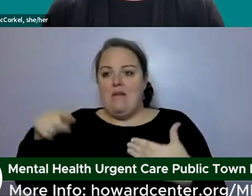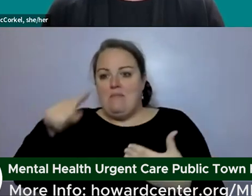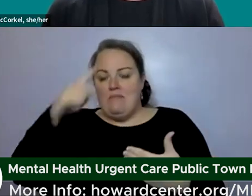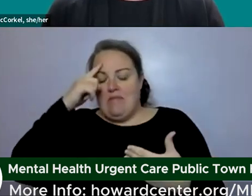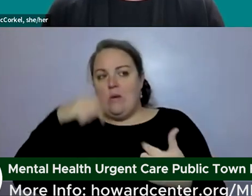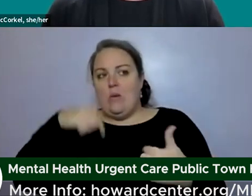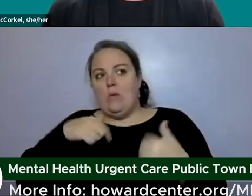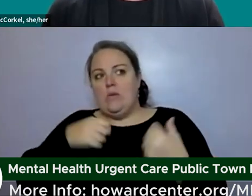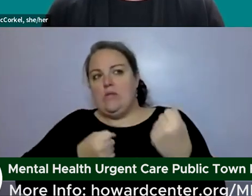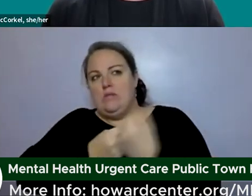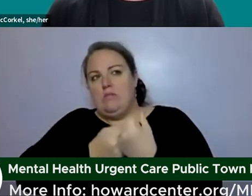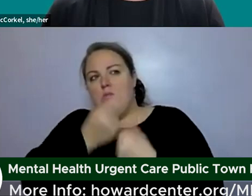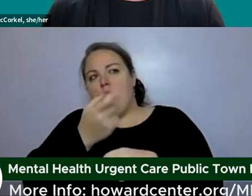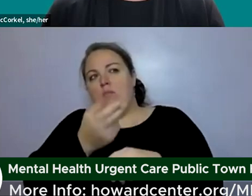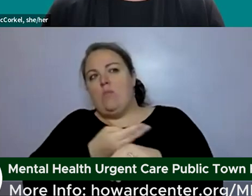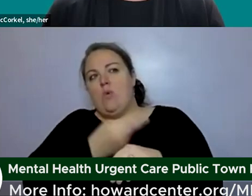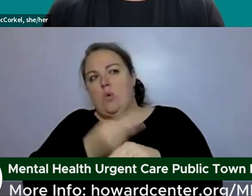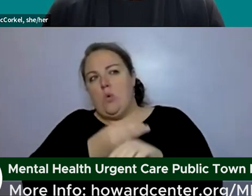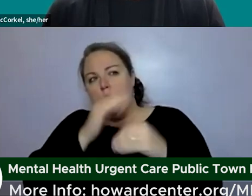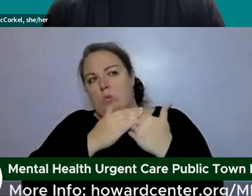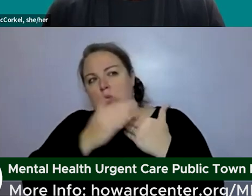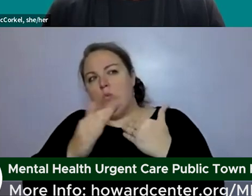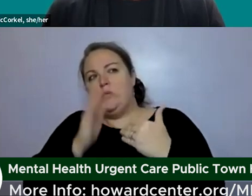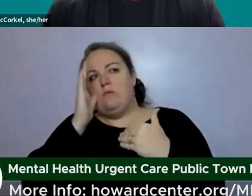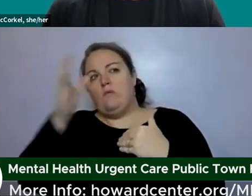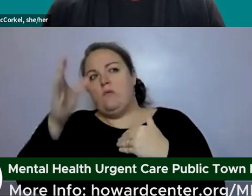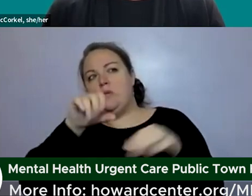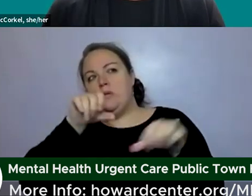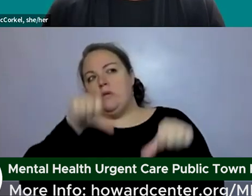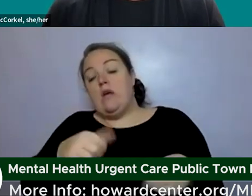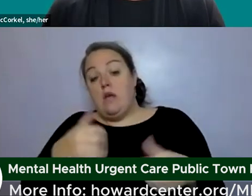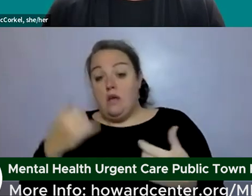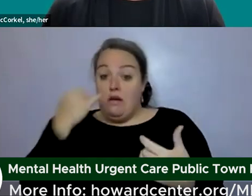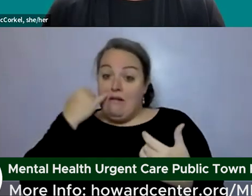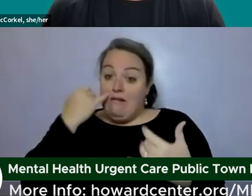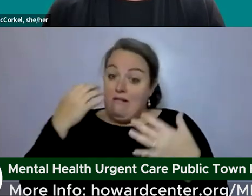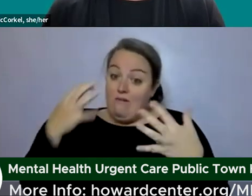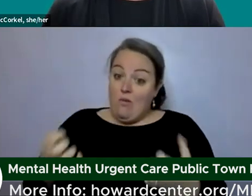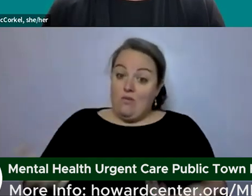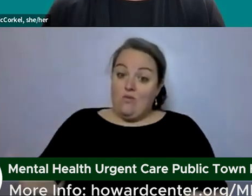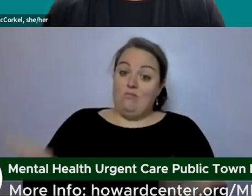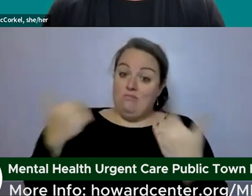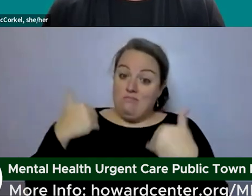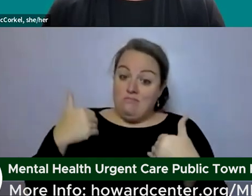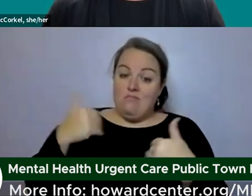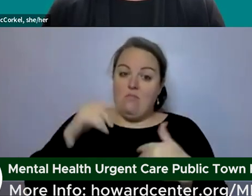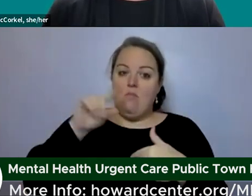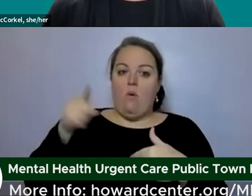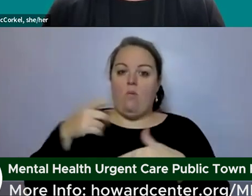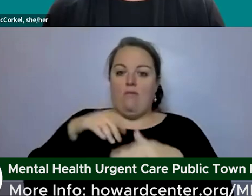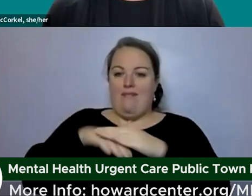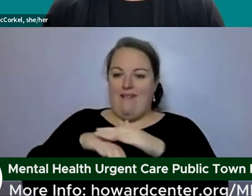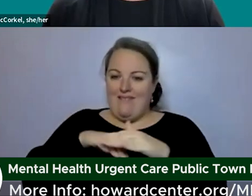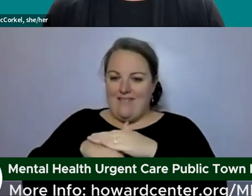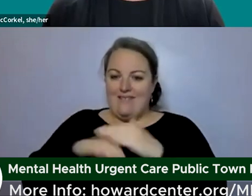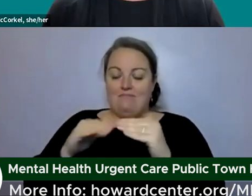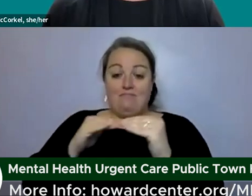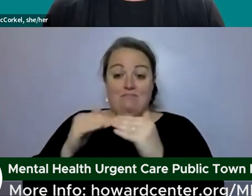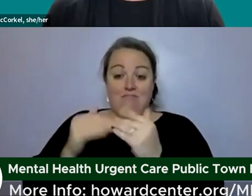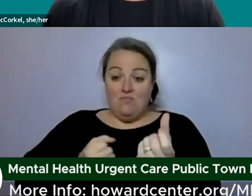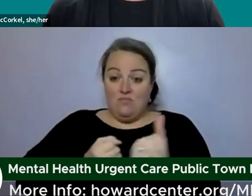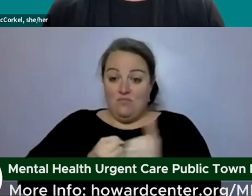that they might need to access in the future if someone wants to come into mental health urgent care and only access peer